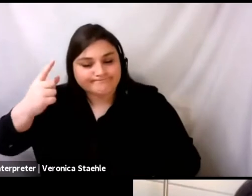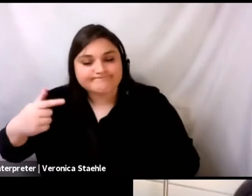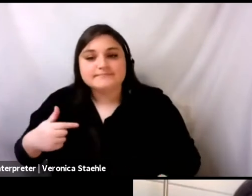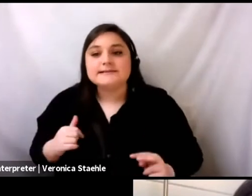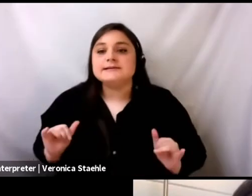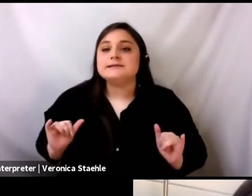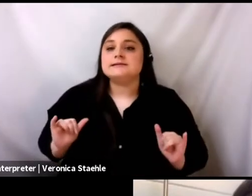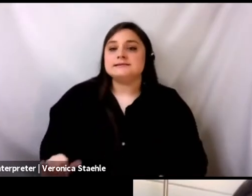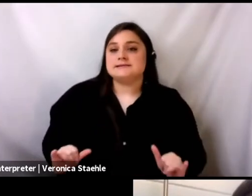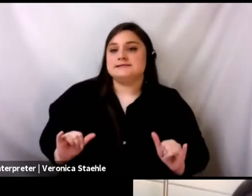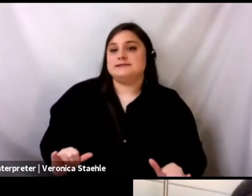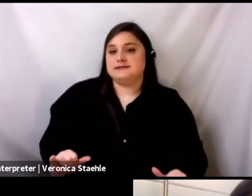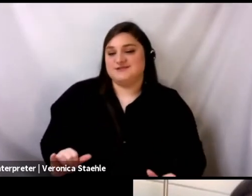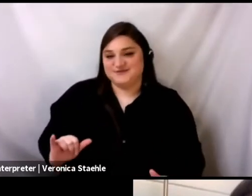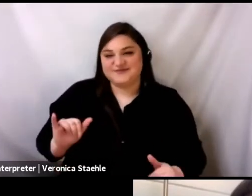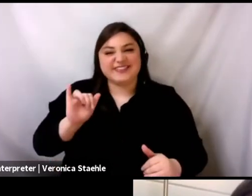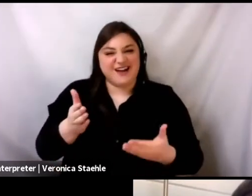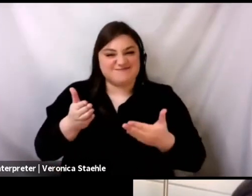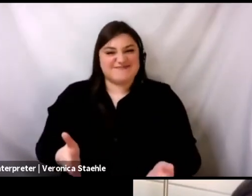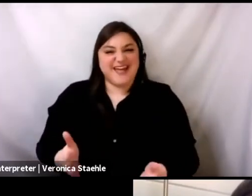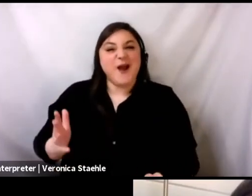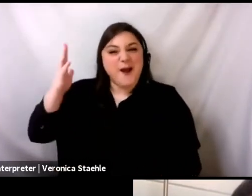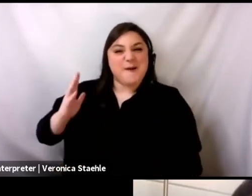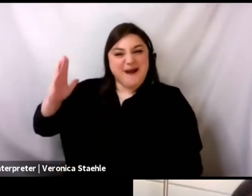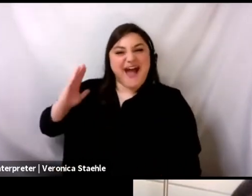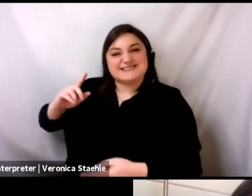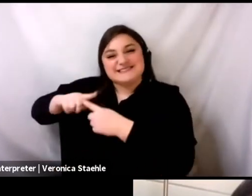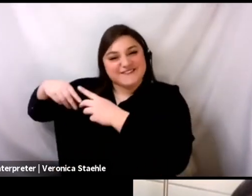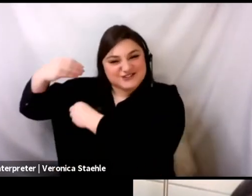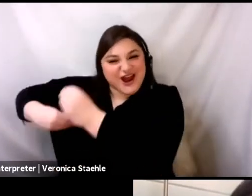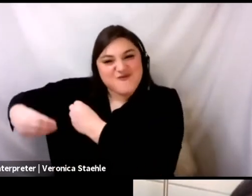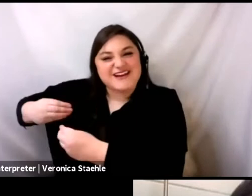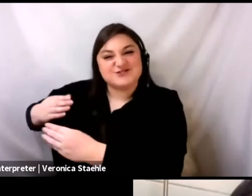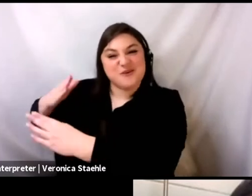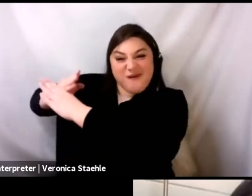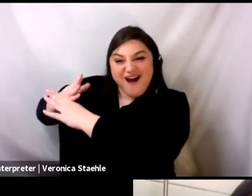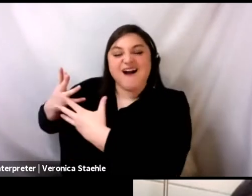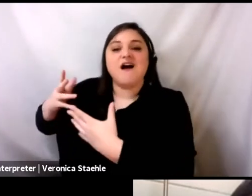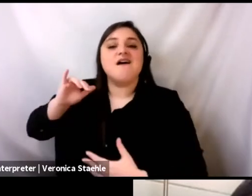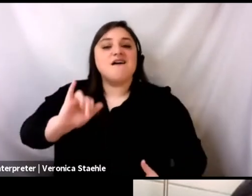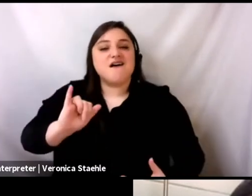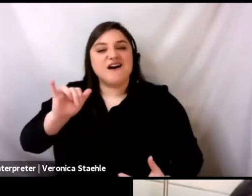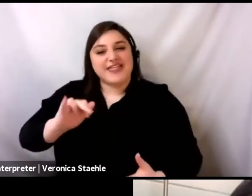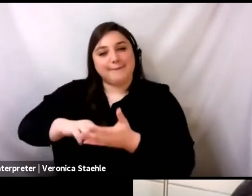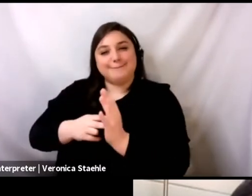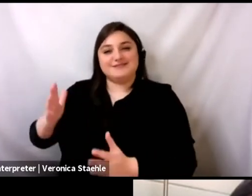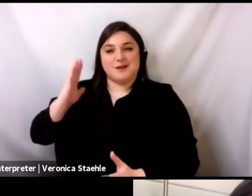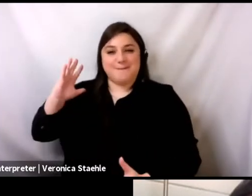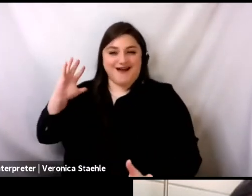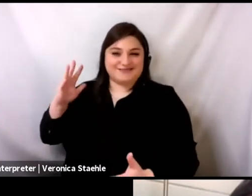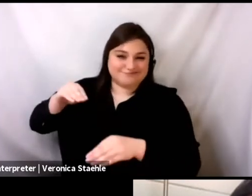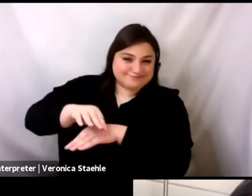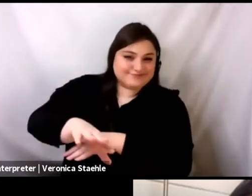in this project and in this journey, um, in the sense of like, how, how do we break, break down language,